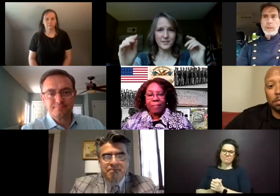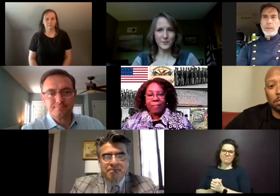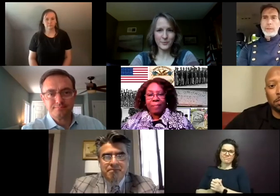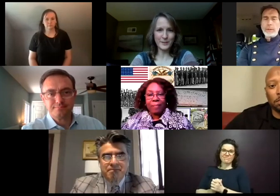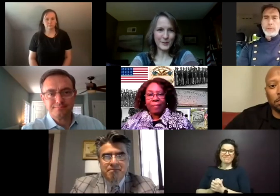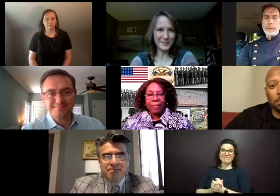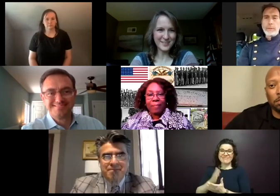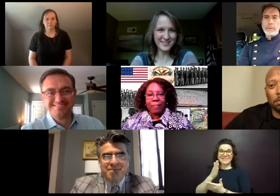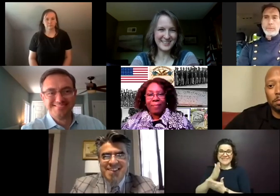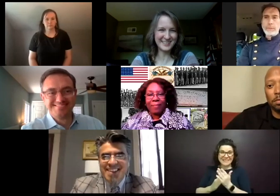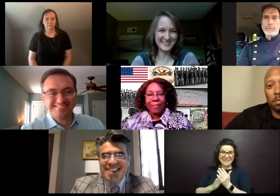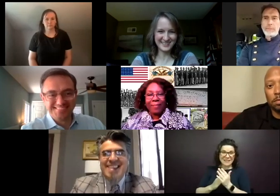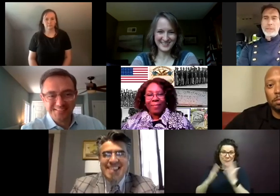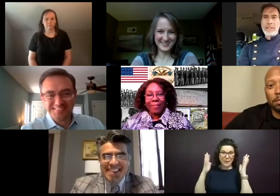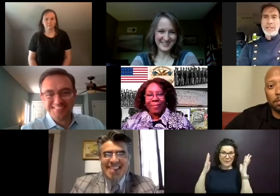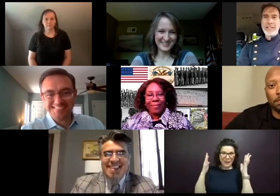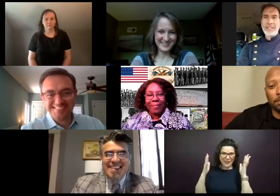Thank you. some applause there from the audience.